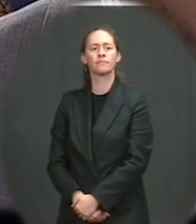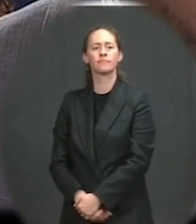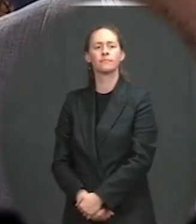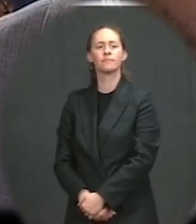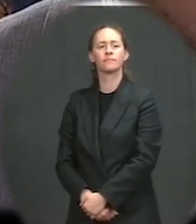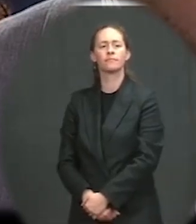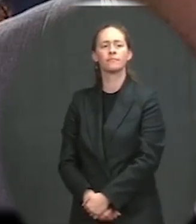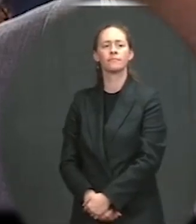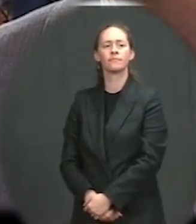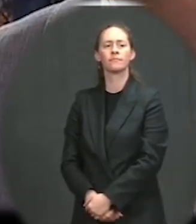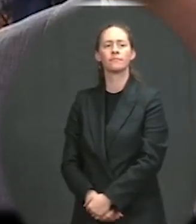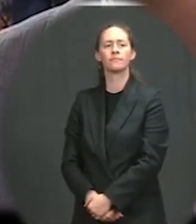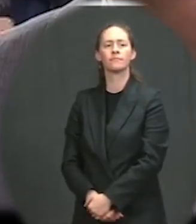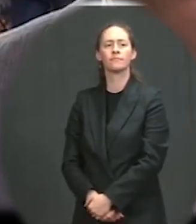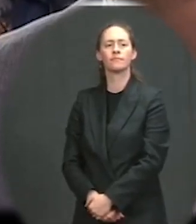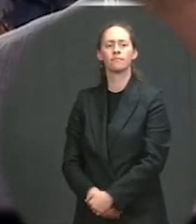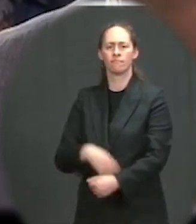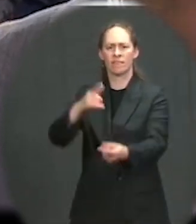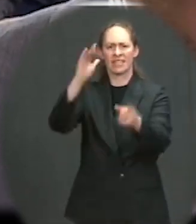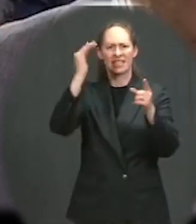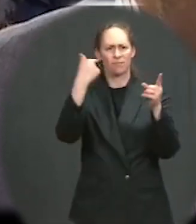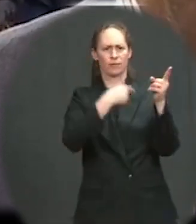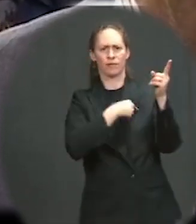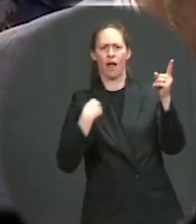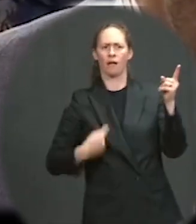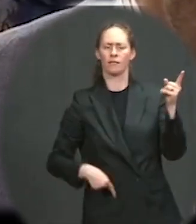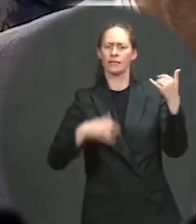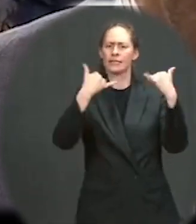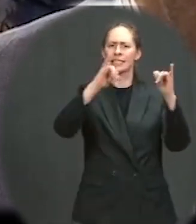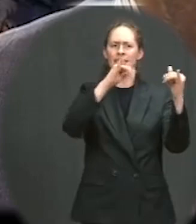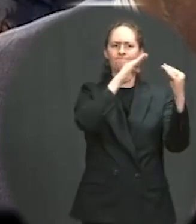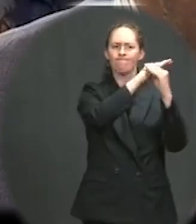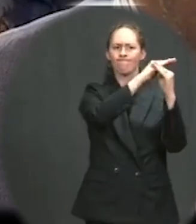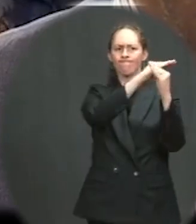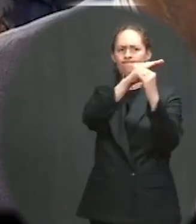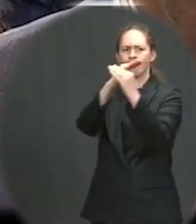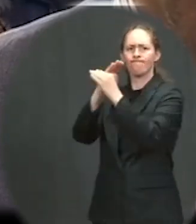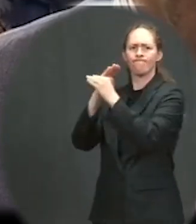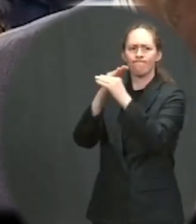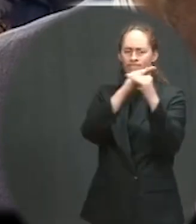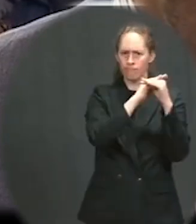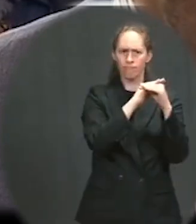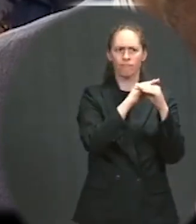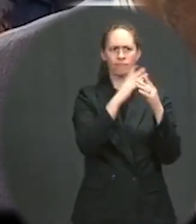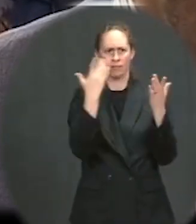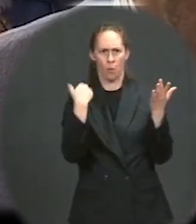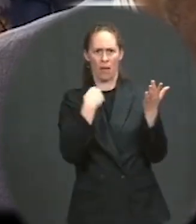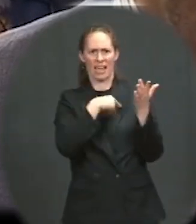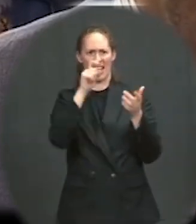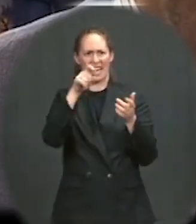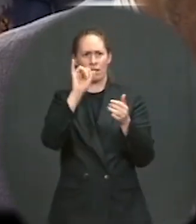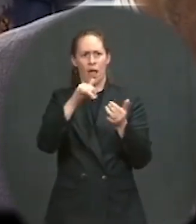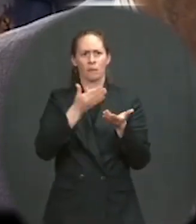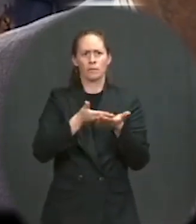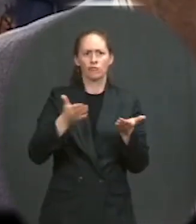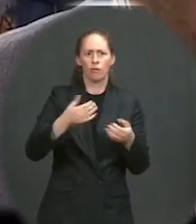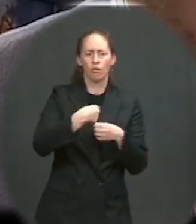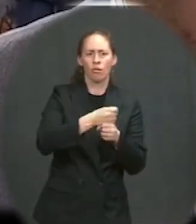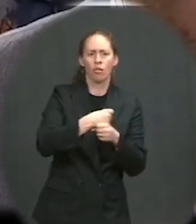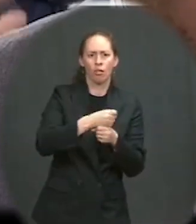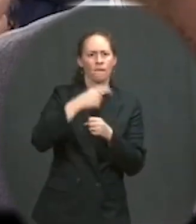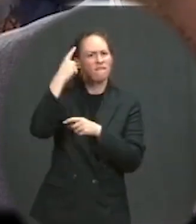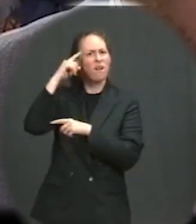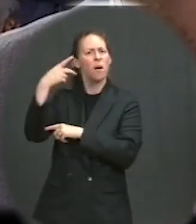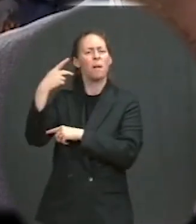it's being made in Xinjiang. It's a key material, as you may know, for solar panels. So is there some concern